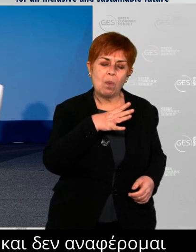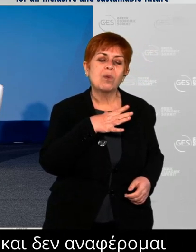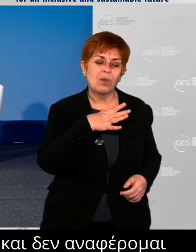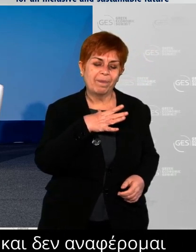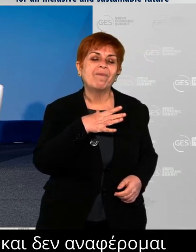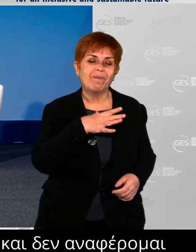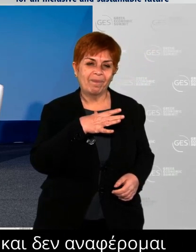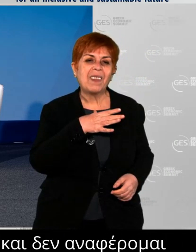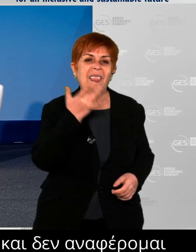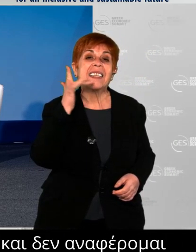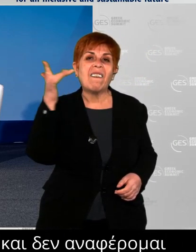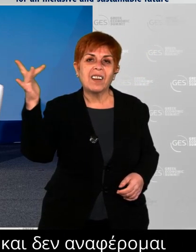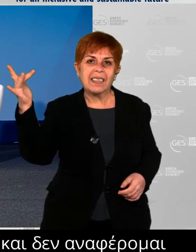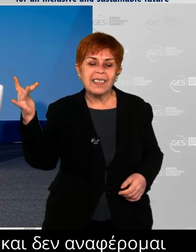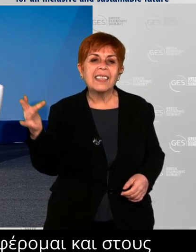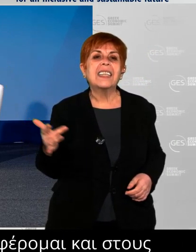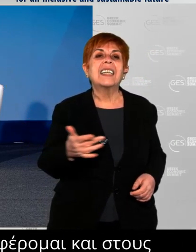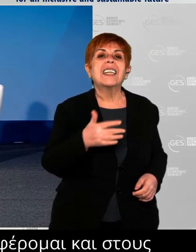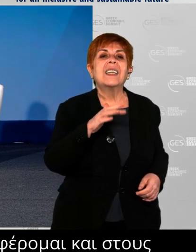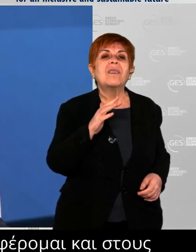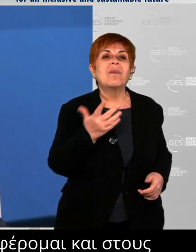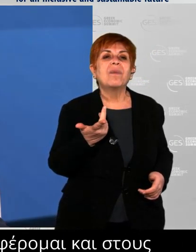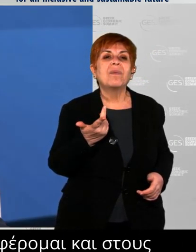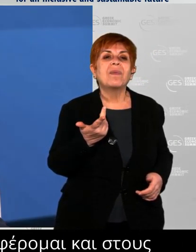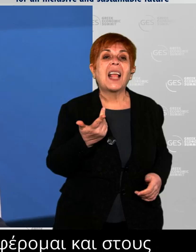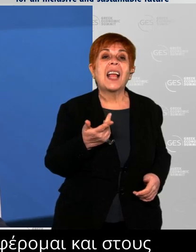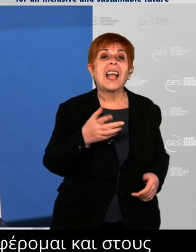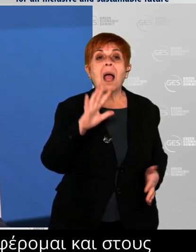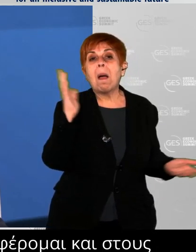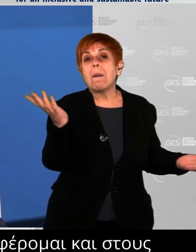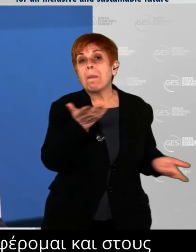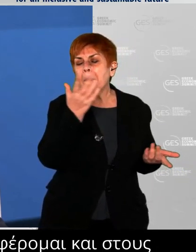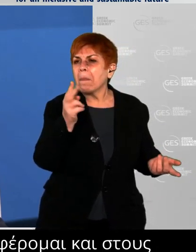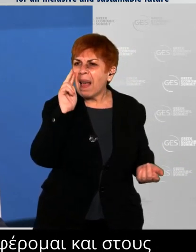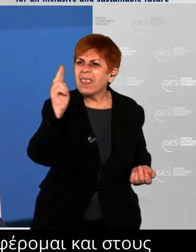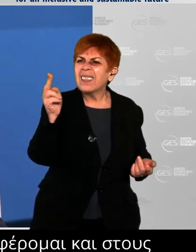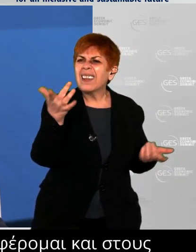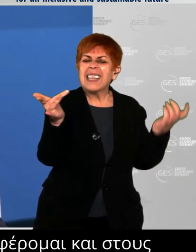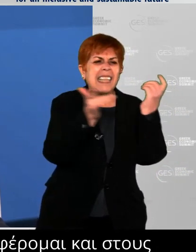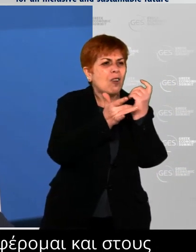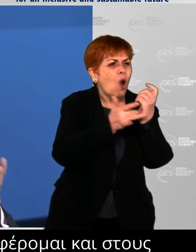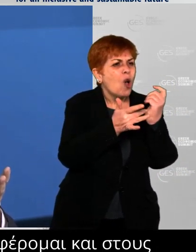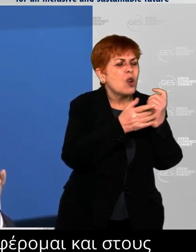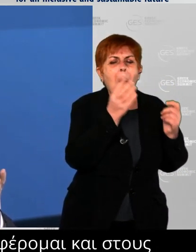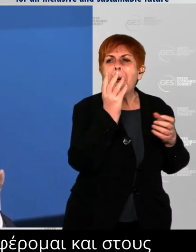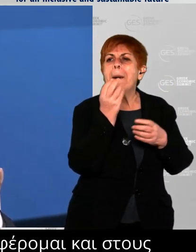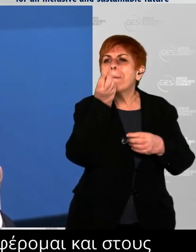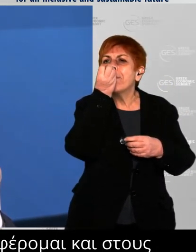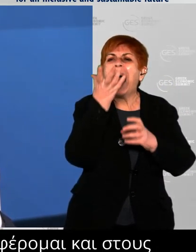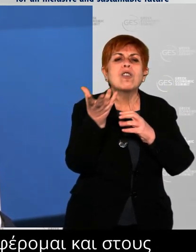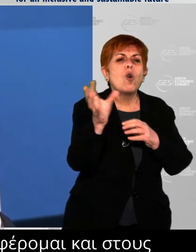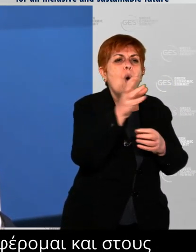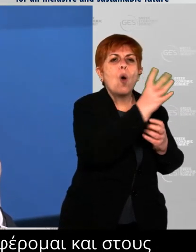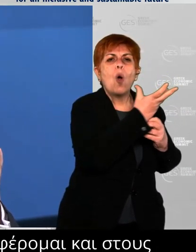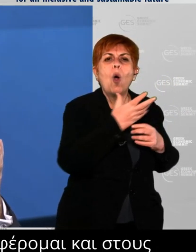Industries in the Patris Technology Park. The fact that you have Raycap in